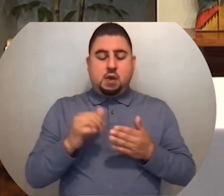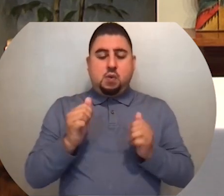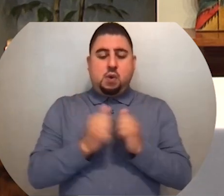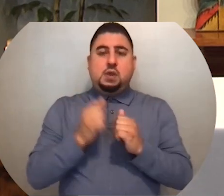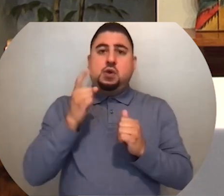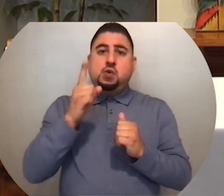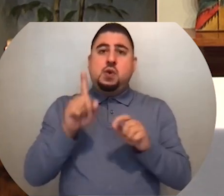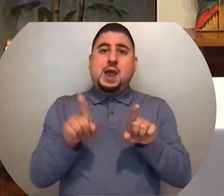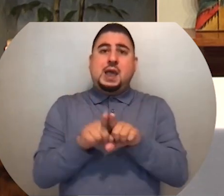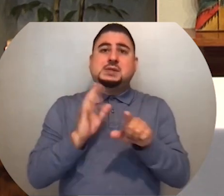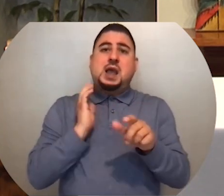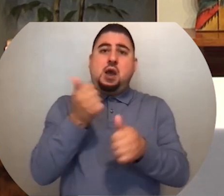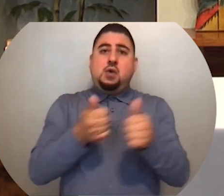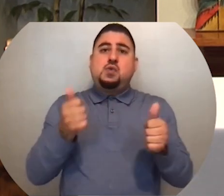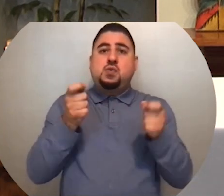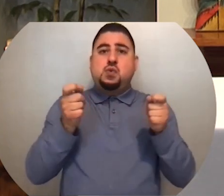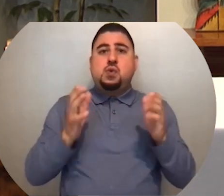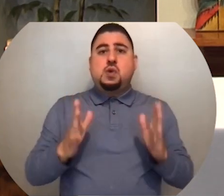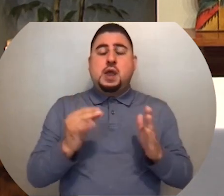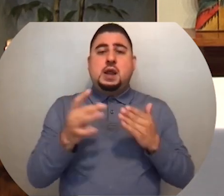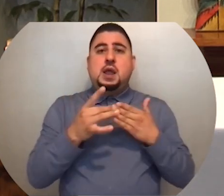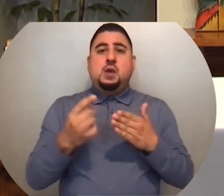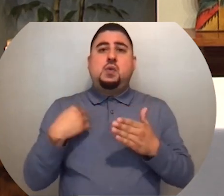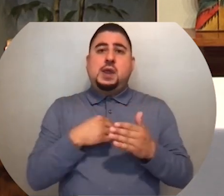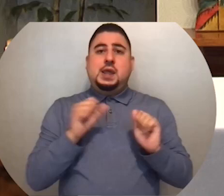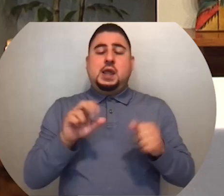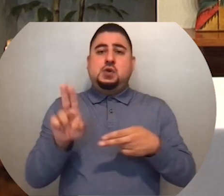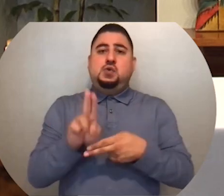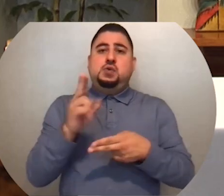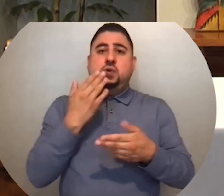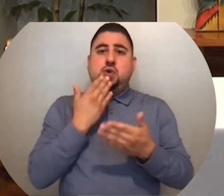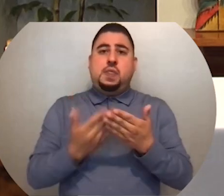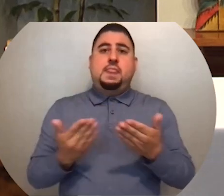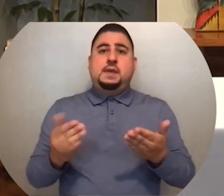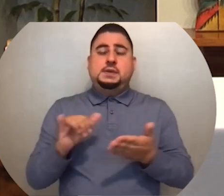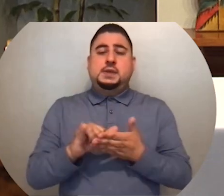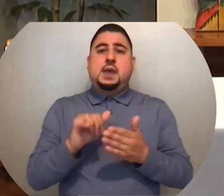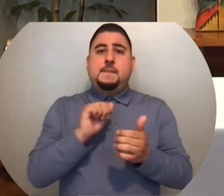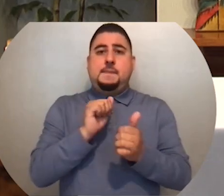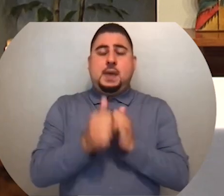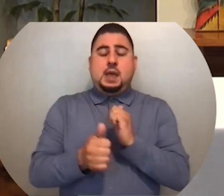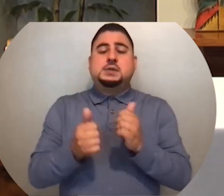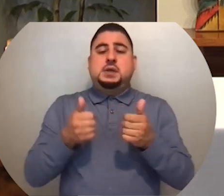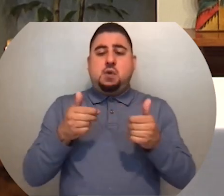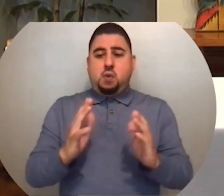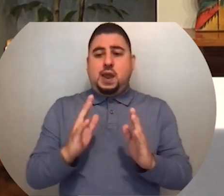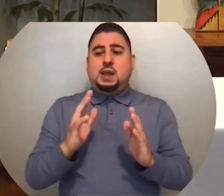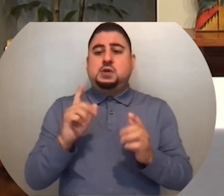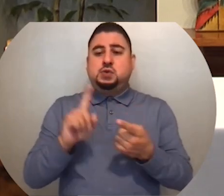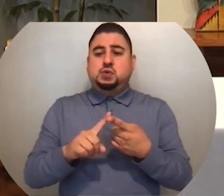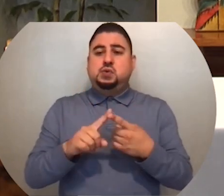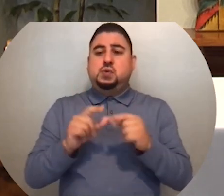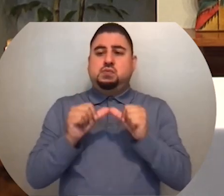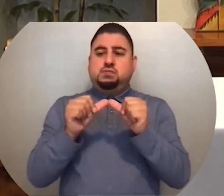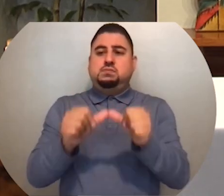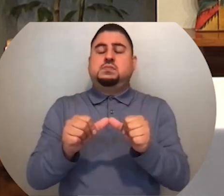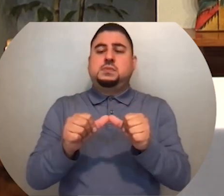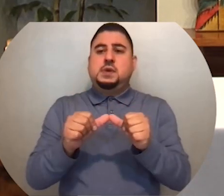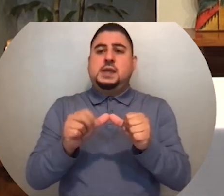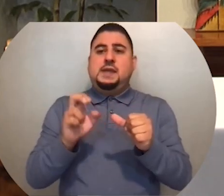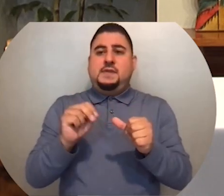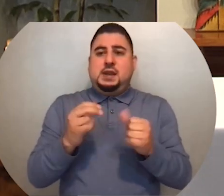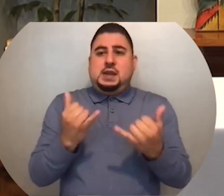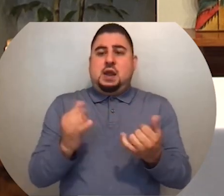with you as our ruler and guide, we may use the good things that pass in such a way as to hold fast even